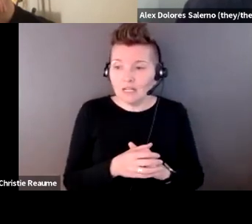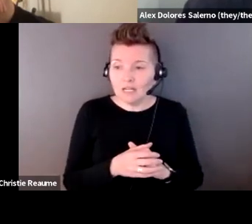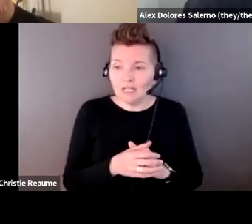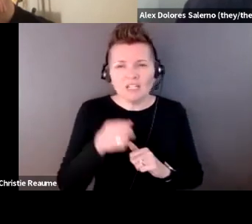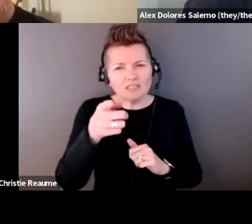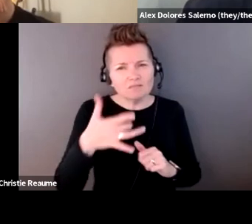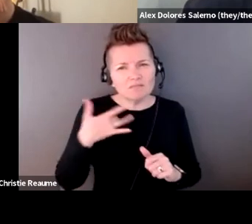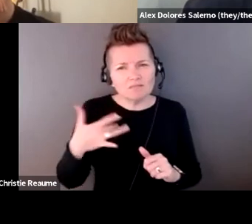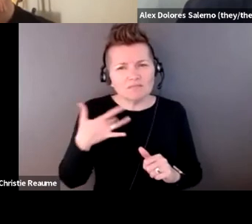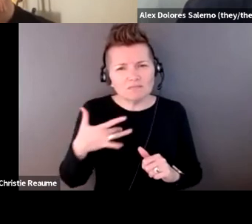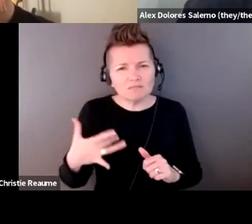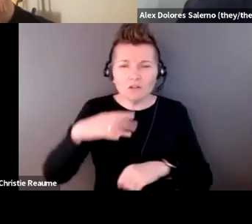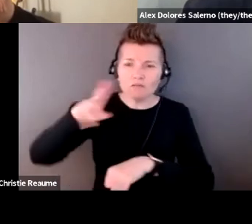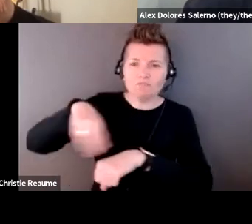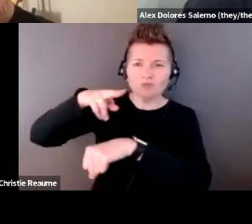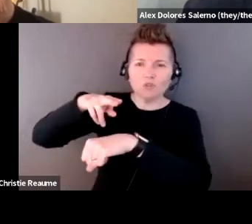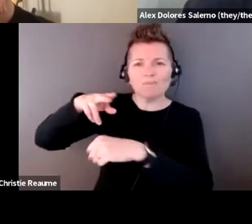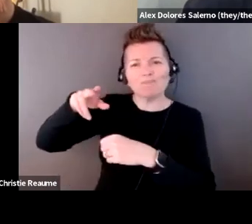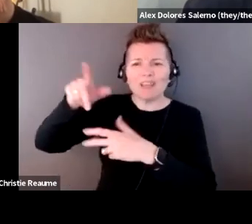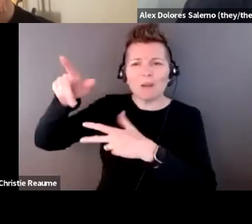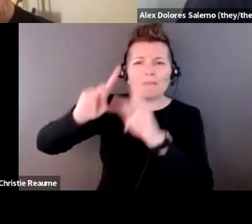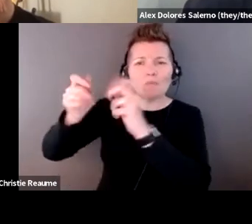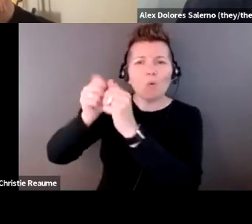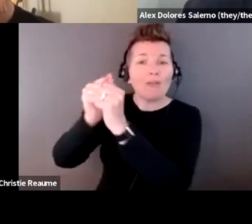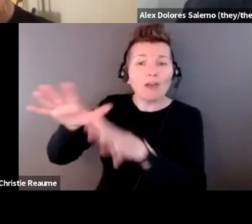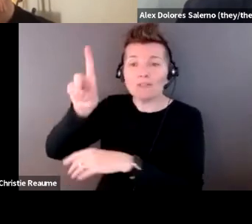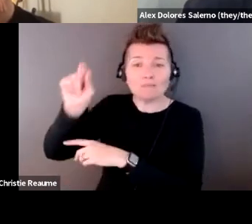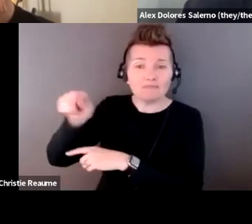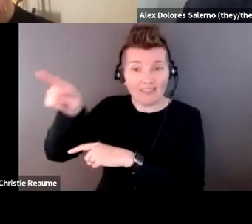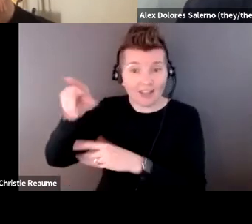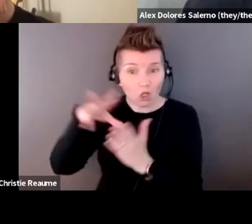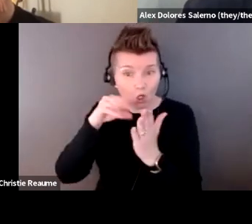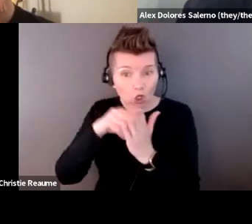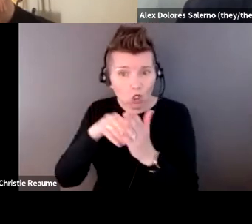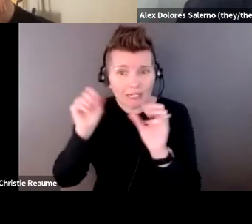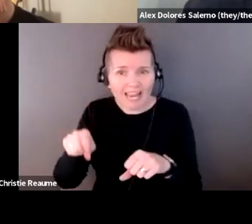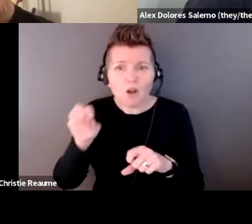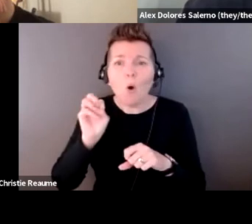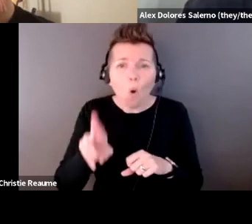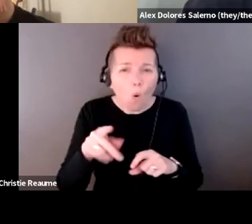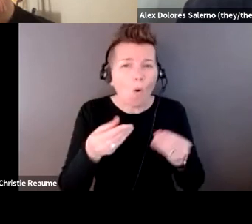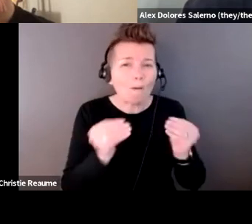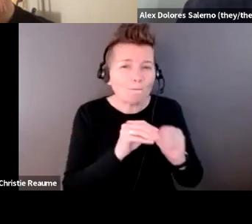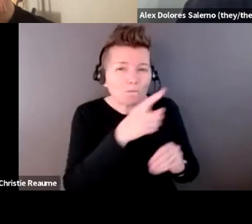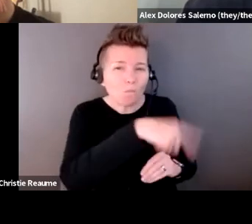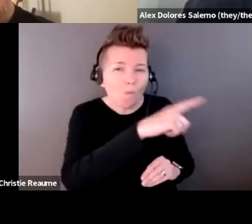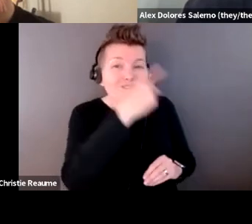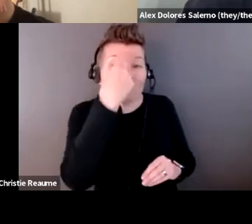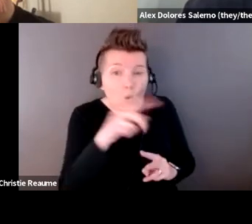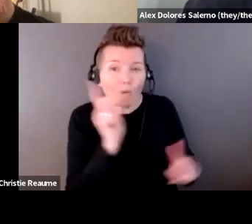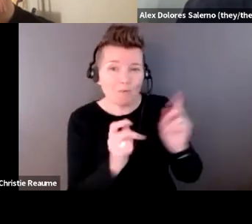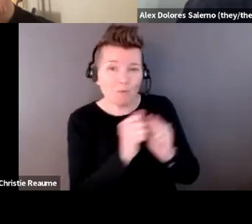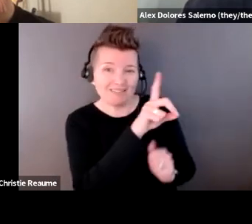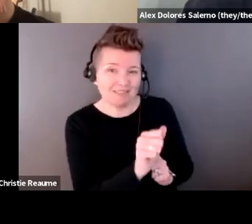that normative body people can learn from or is this work more to reassure your peers in the disability slash